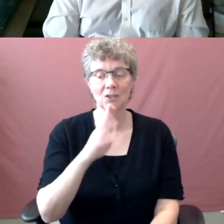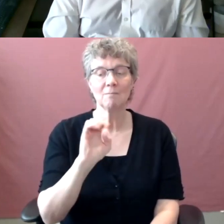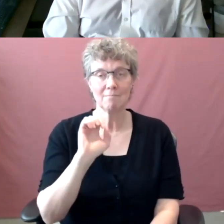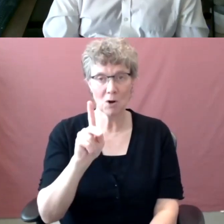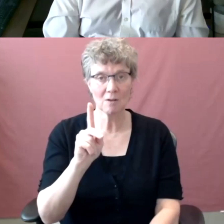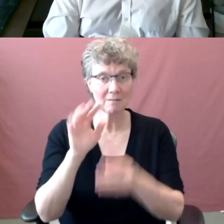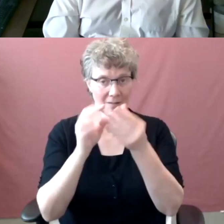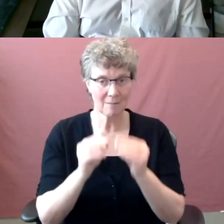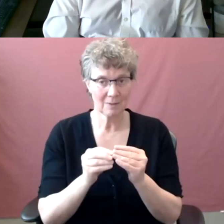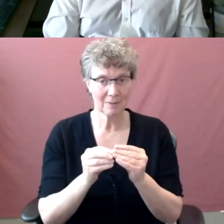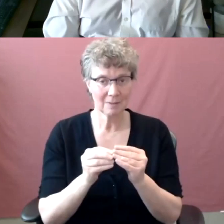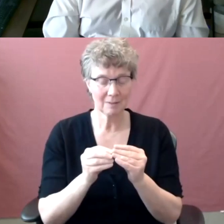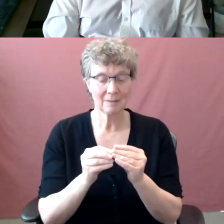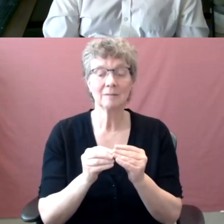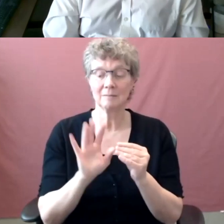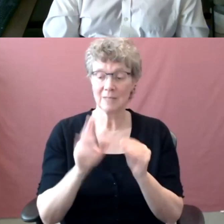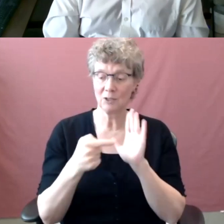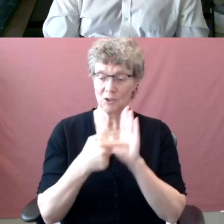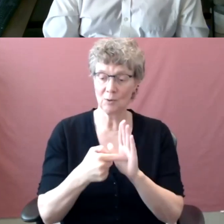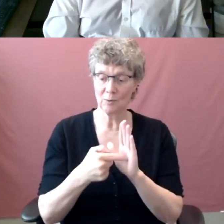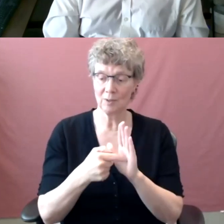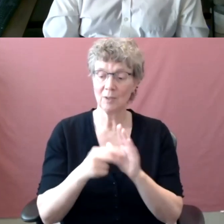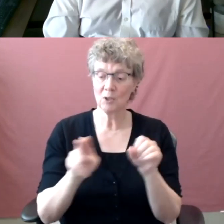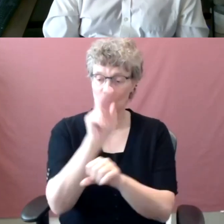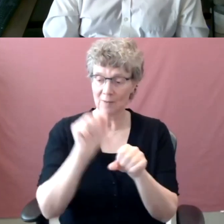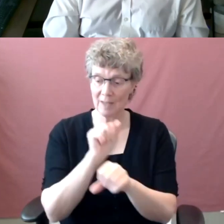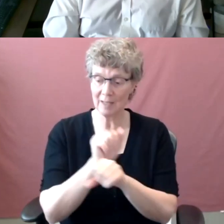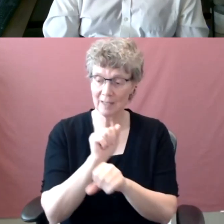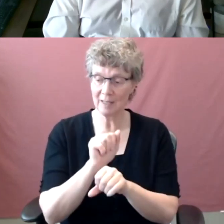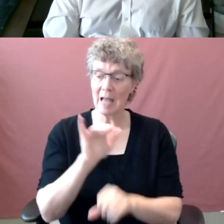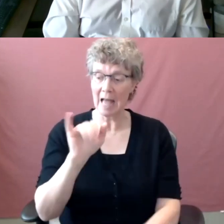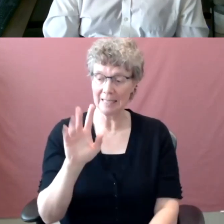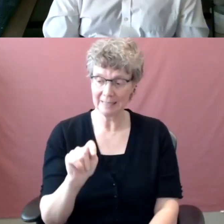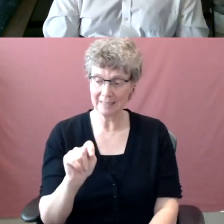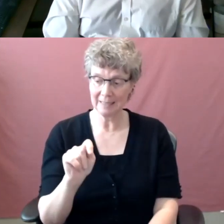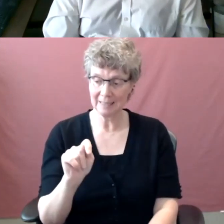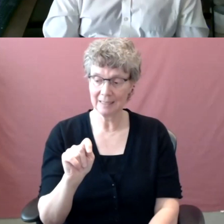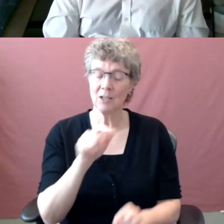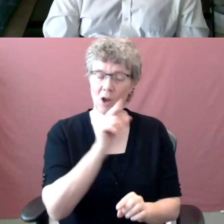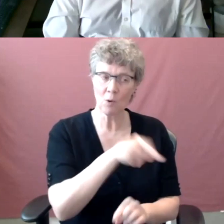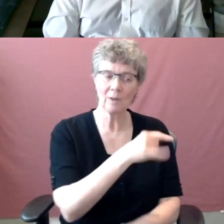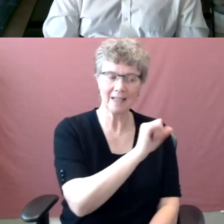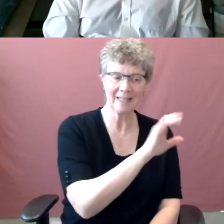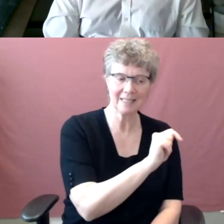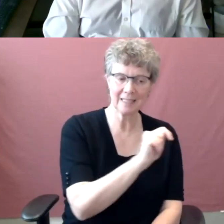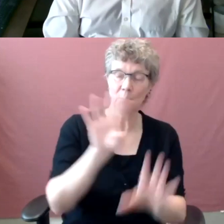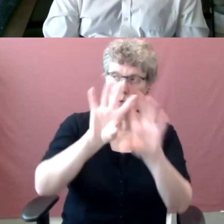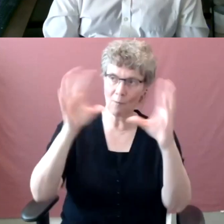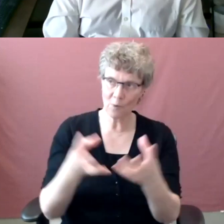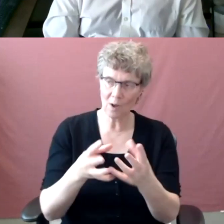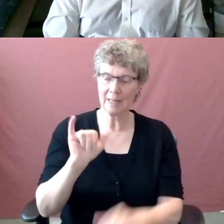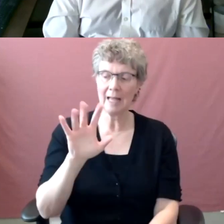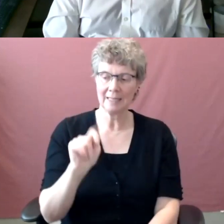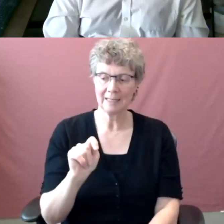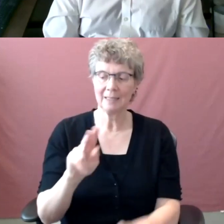university it overall, not just IST, but university. It overall, the U of a is well